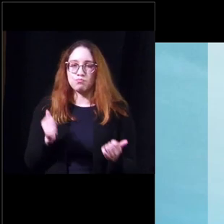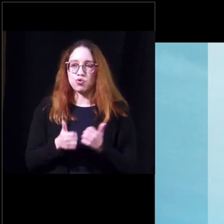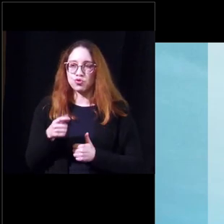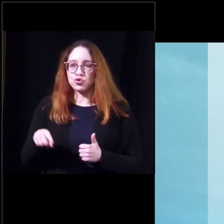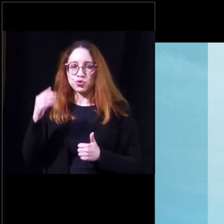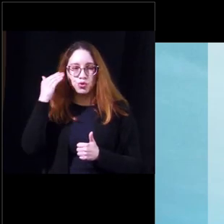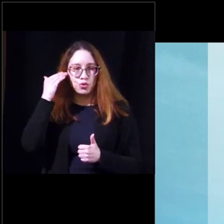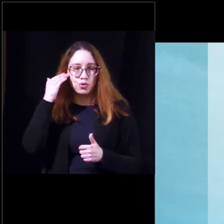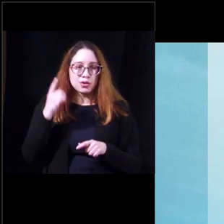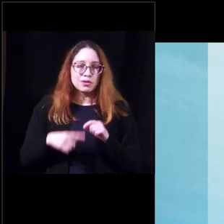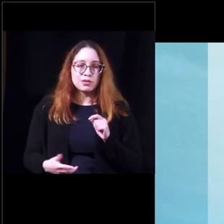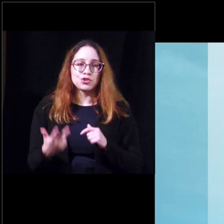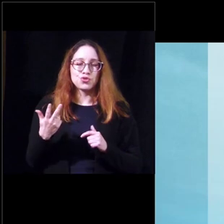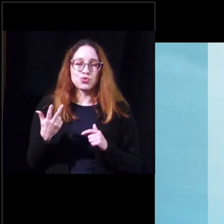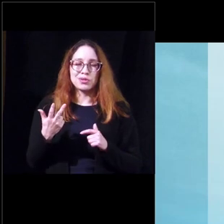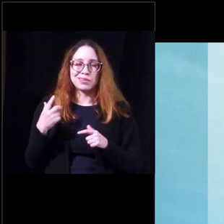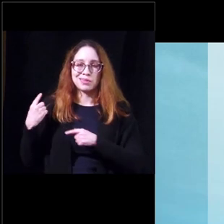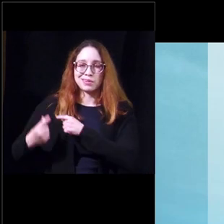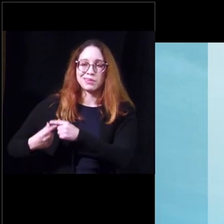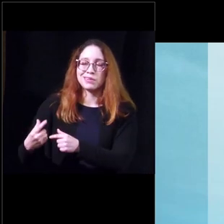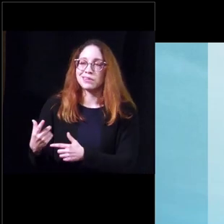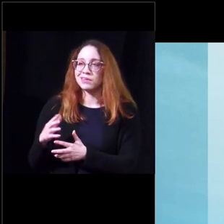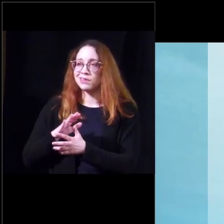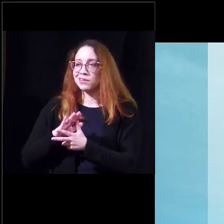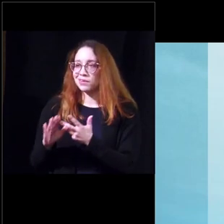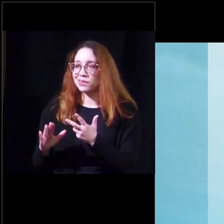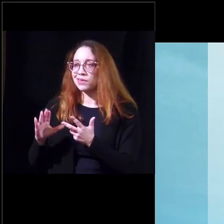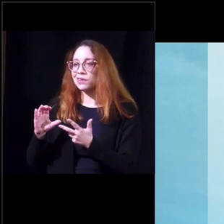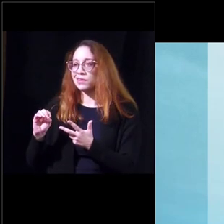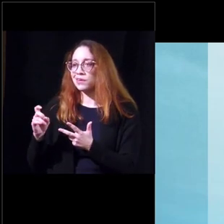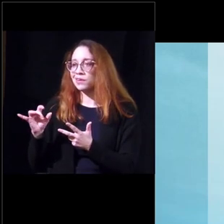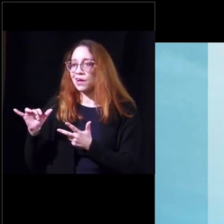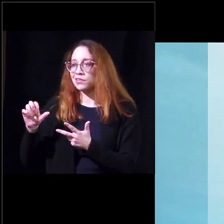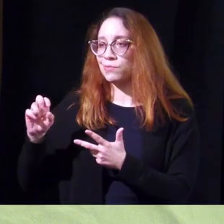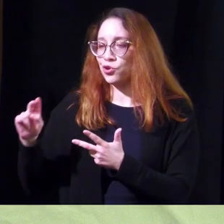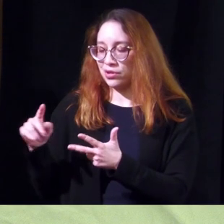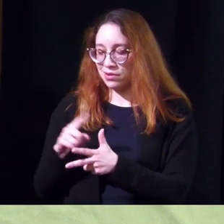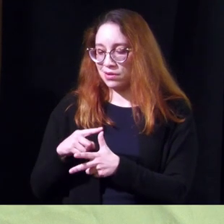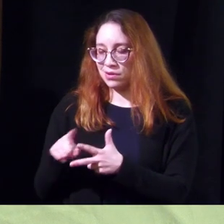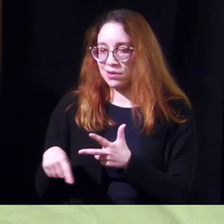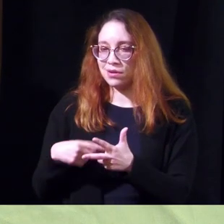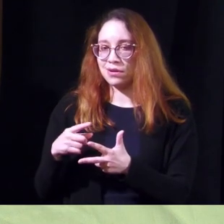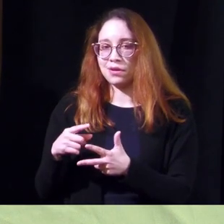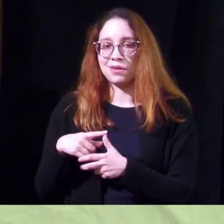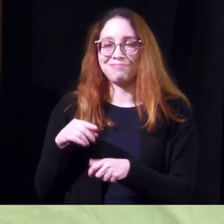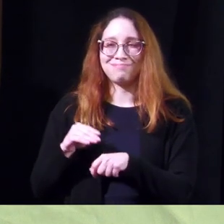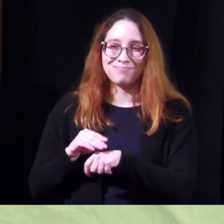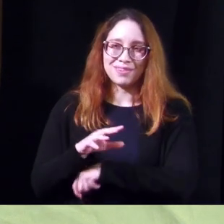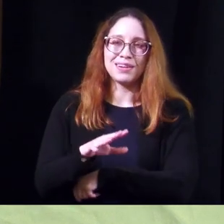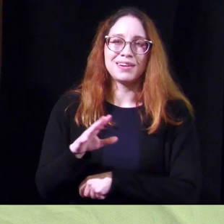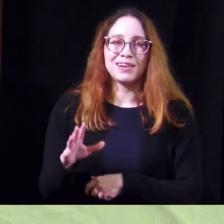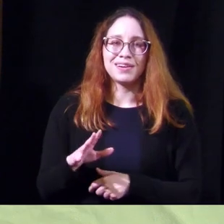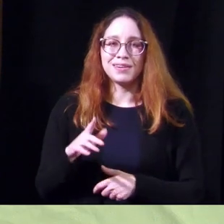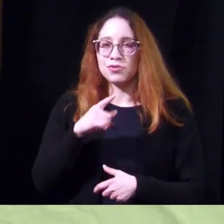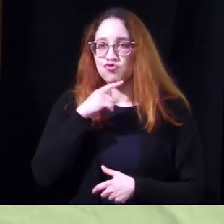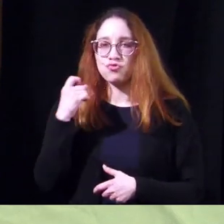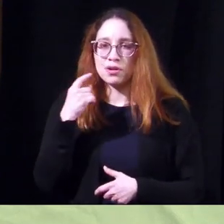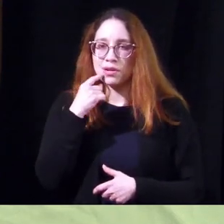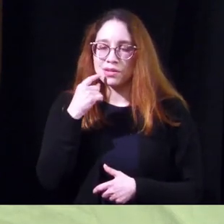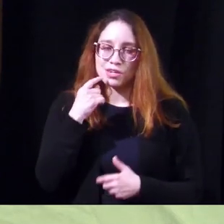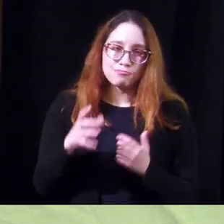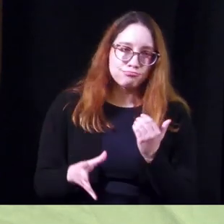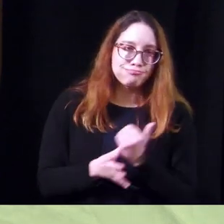uh there's three generations of bladder medicine oxybutyn was the first one it has side effects it causes dry mouth